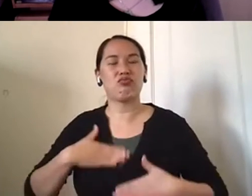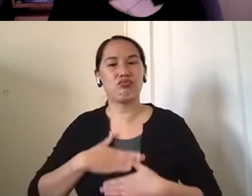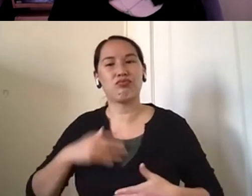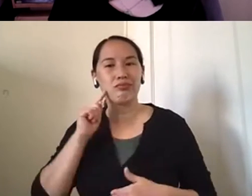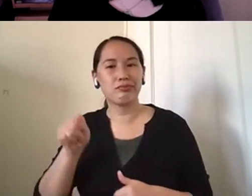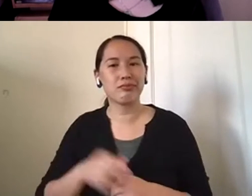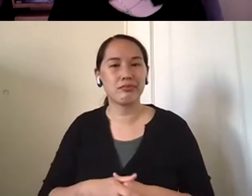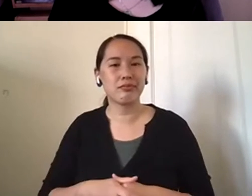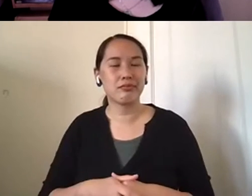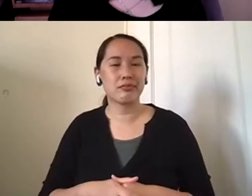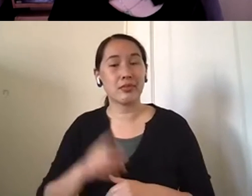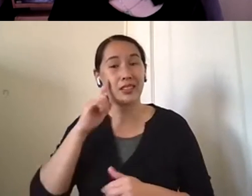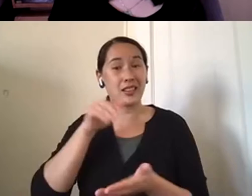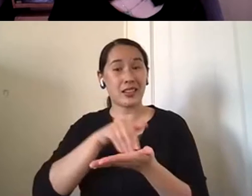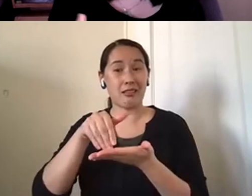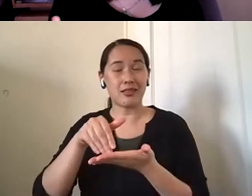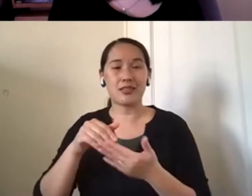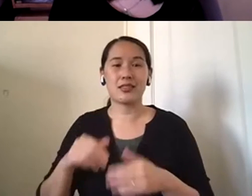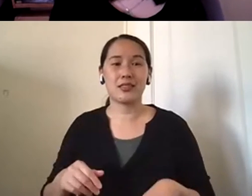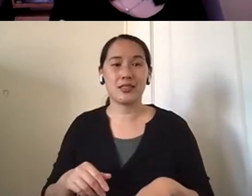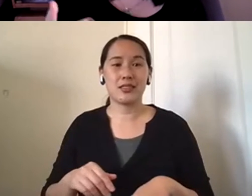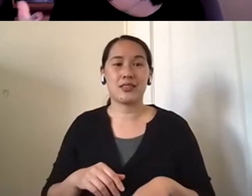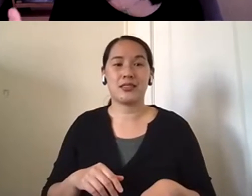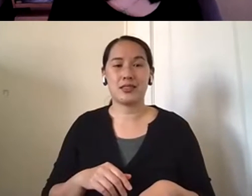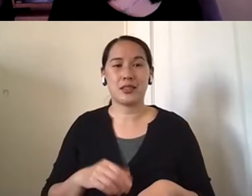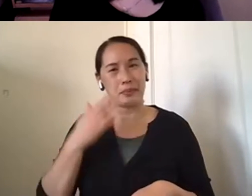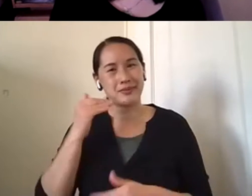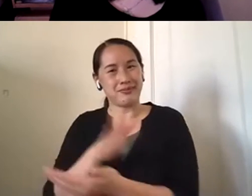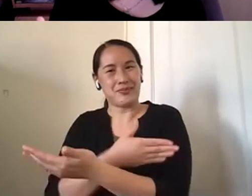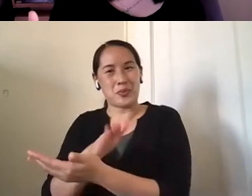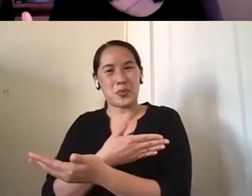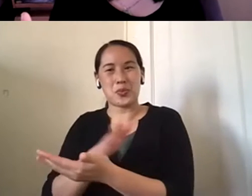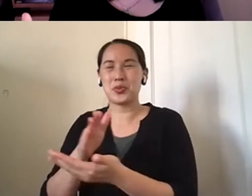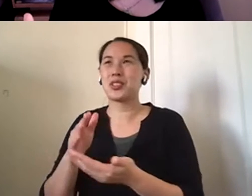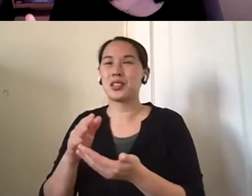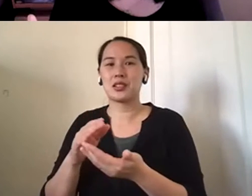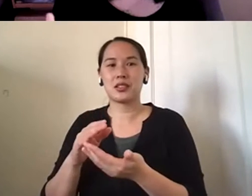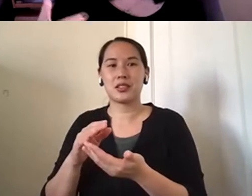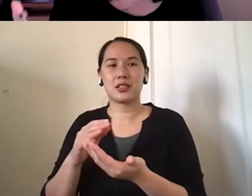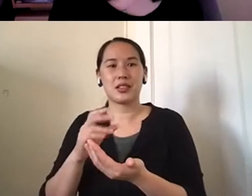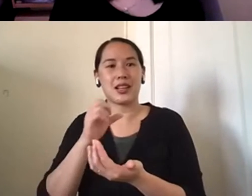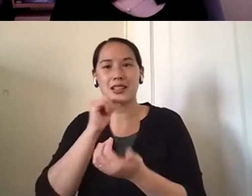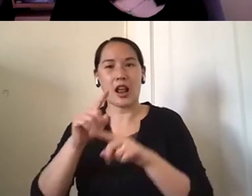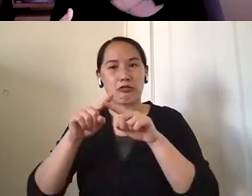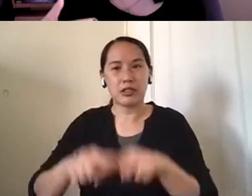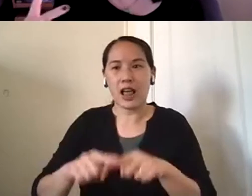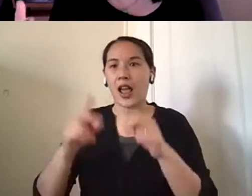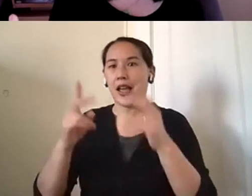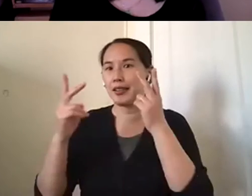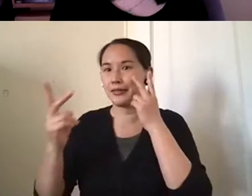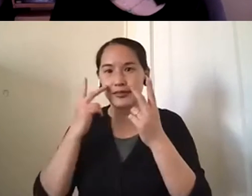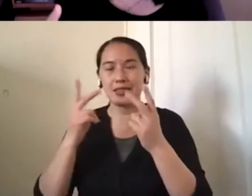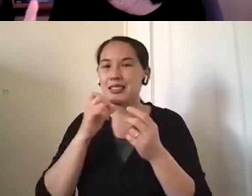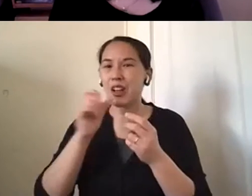I think we often, uh, see if, if music is, because music doesn't rely a lot on, you know, uh, visual spatial skills or